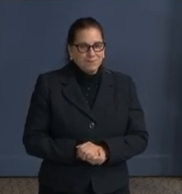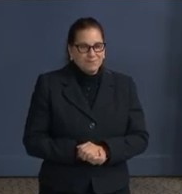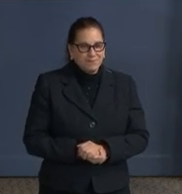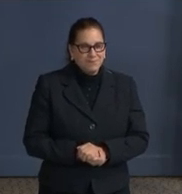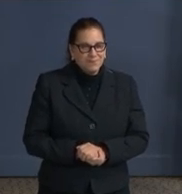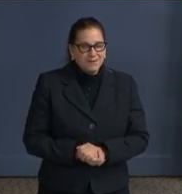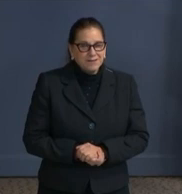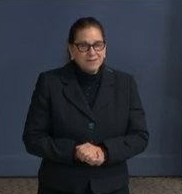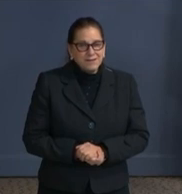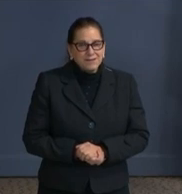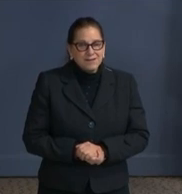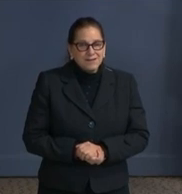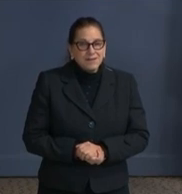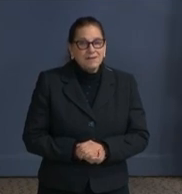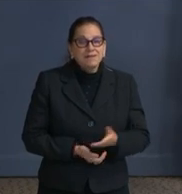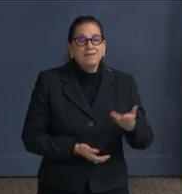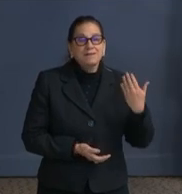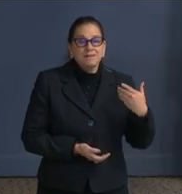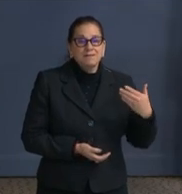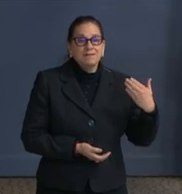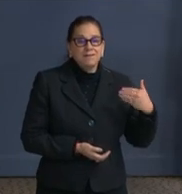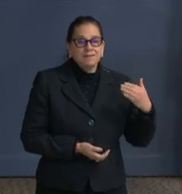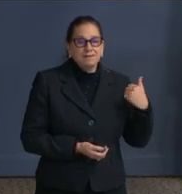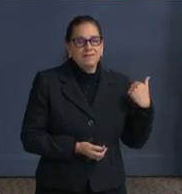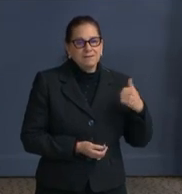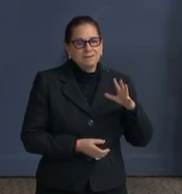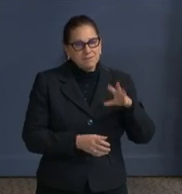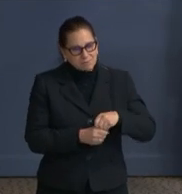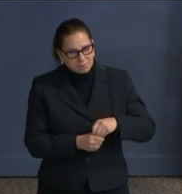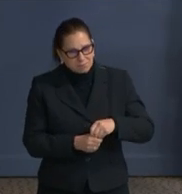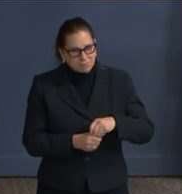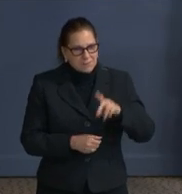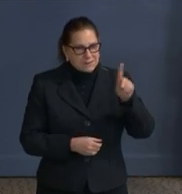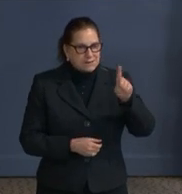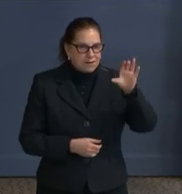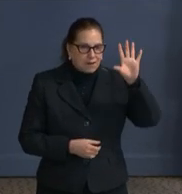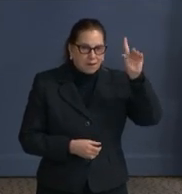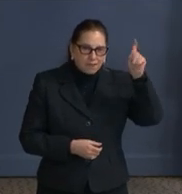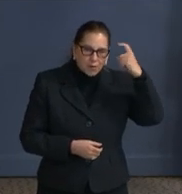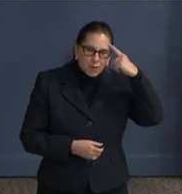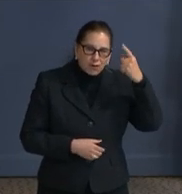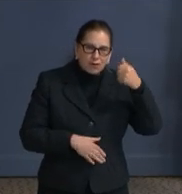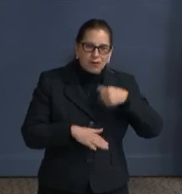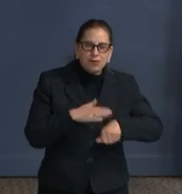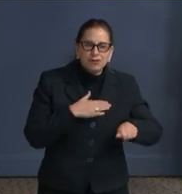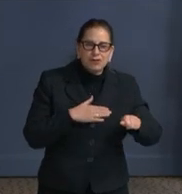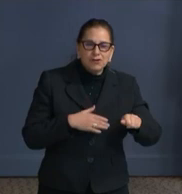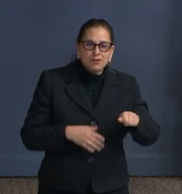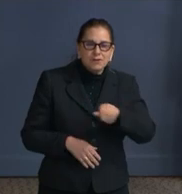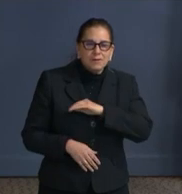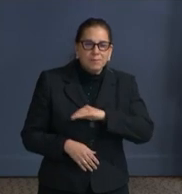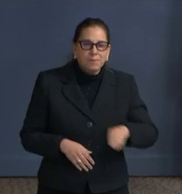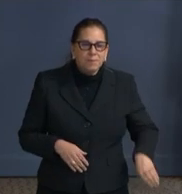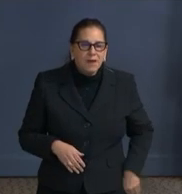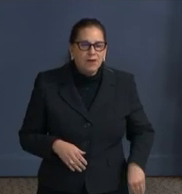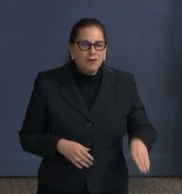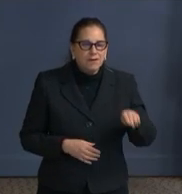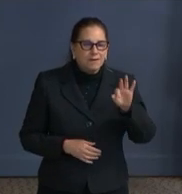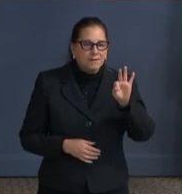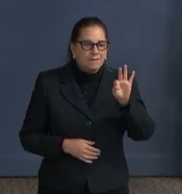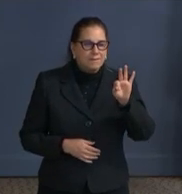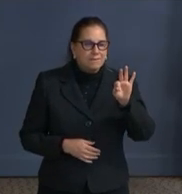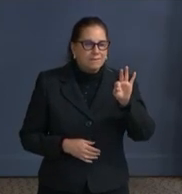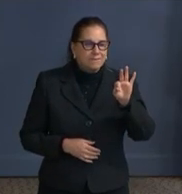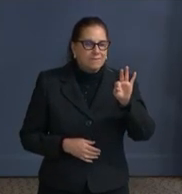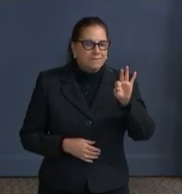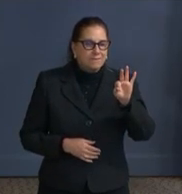And previously, Mr. Donahue served in district government under Mayor Adrian Fenty as the director of the CAPSTAT program.